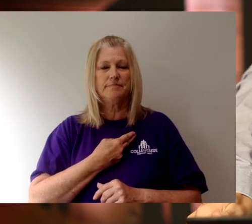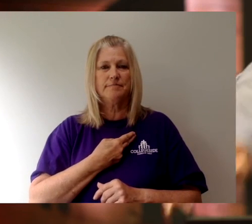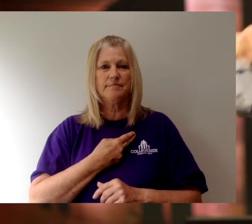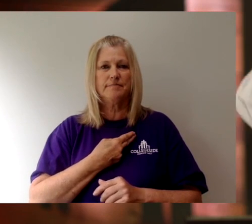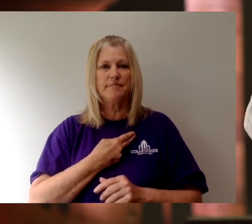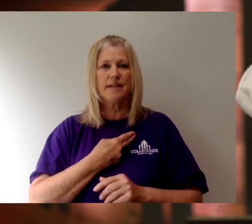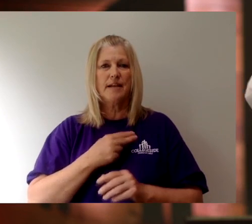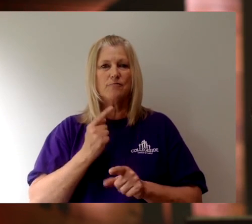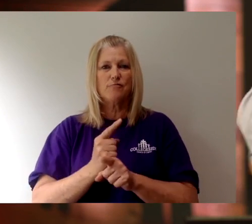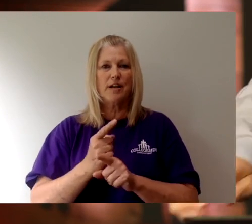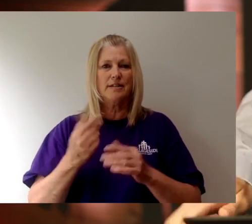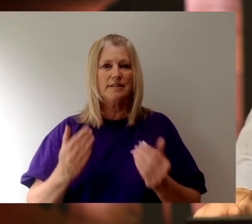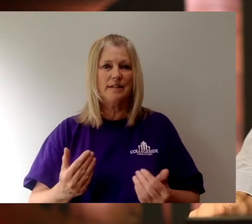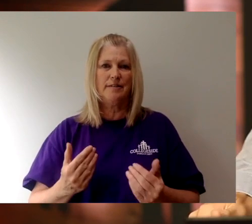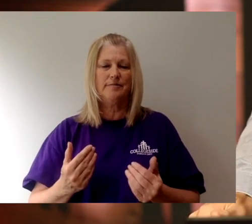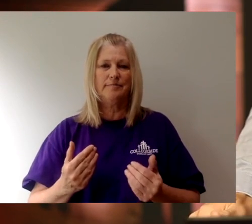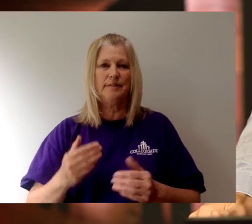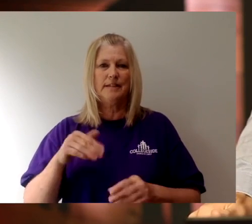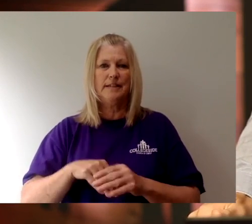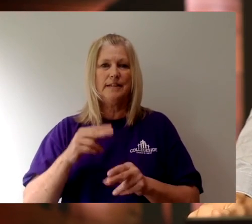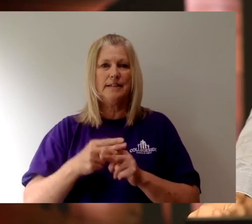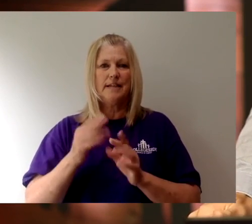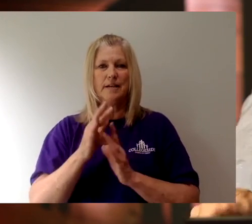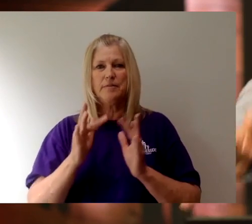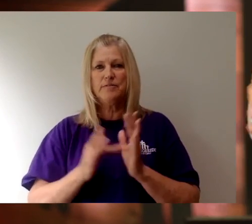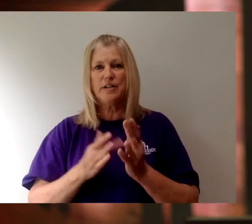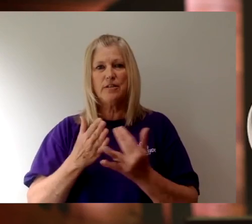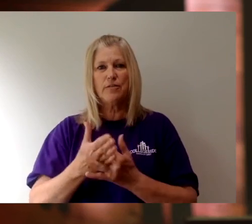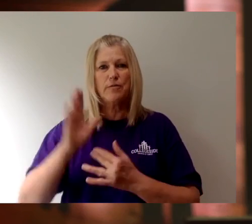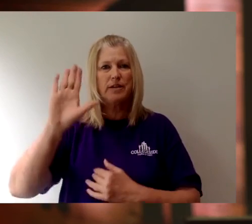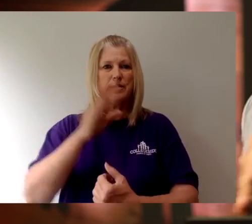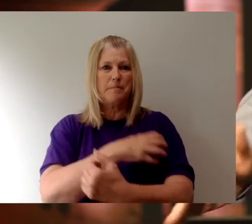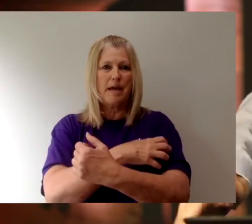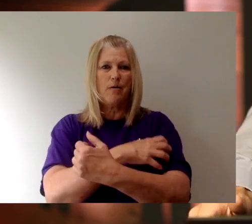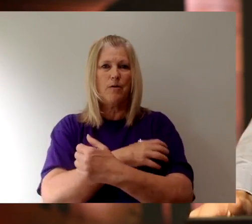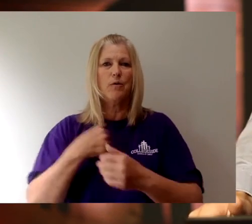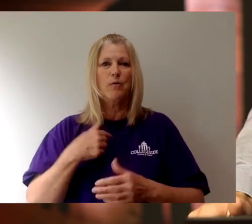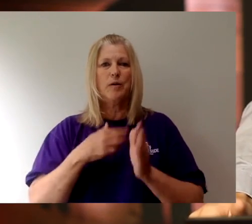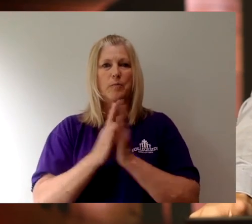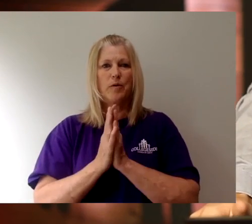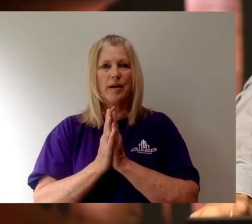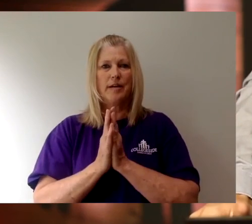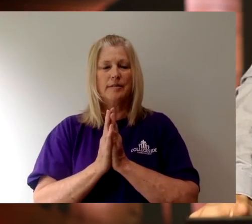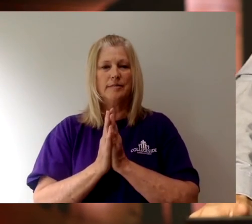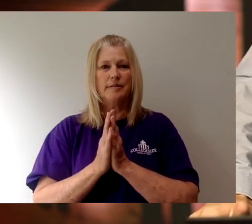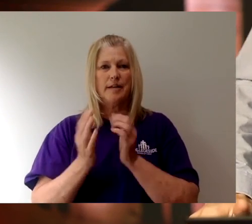right now. In the name of Jesus and through His power, we pray.